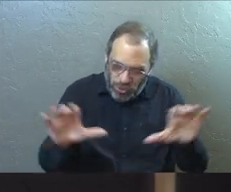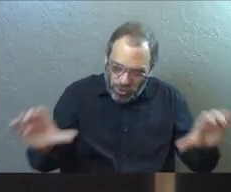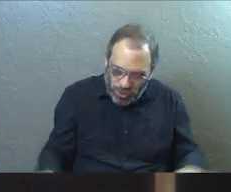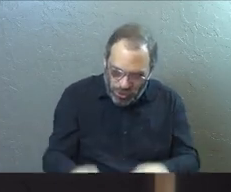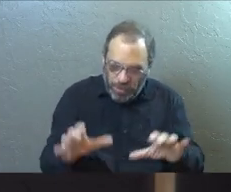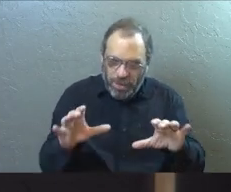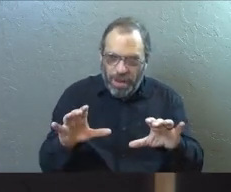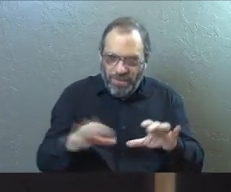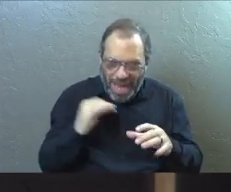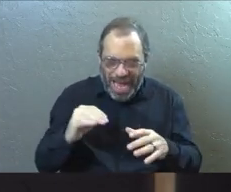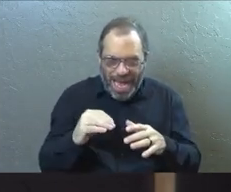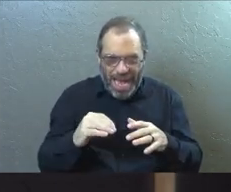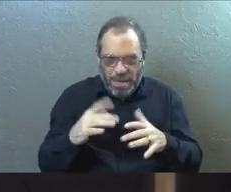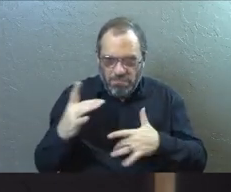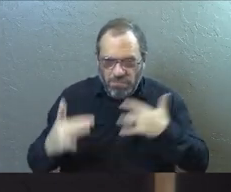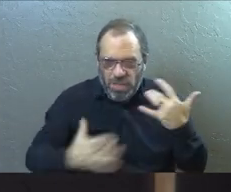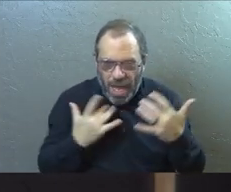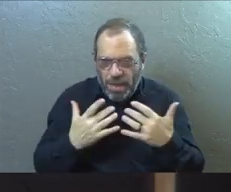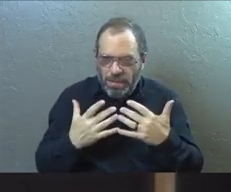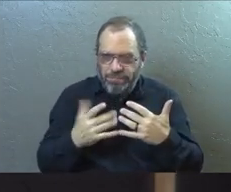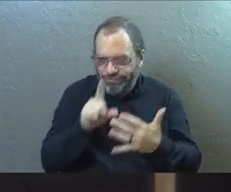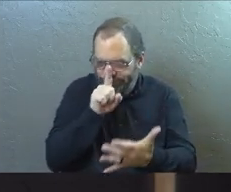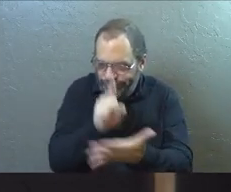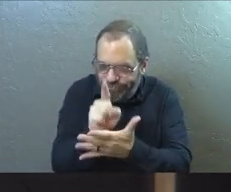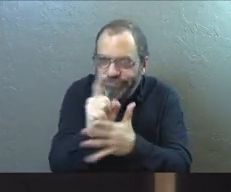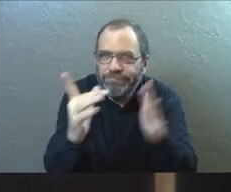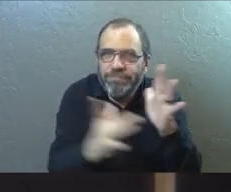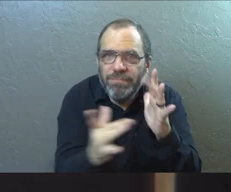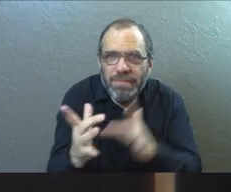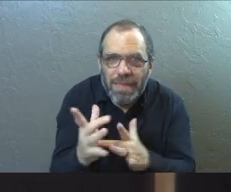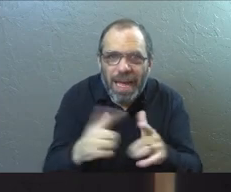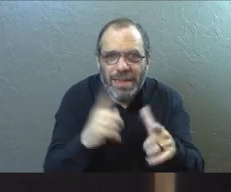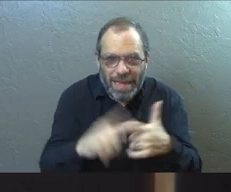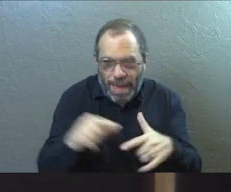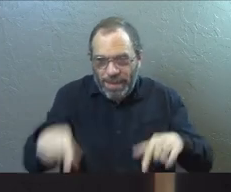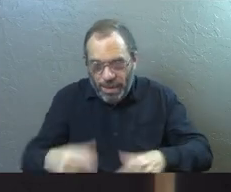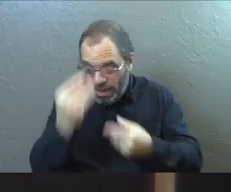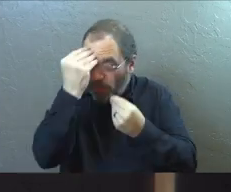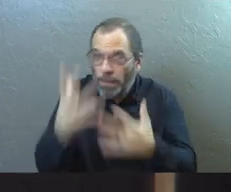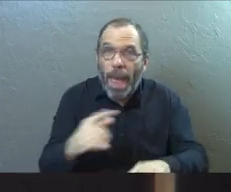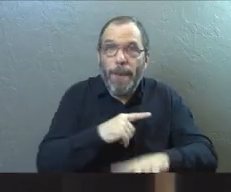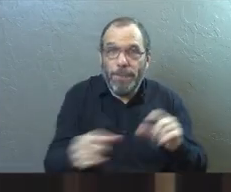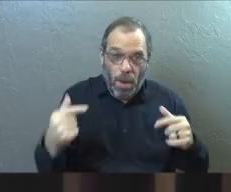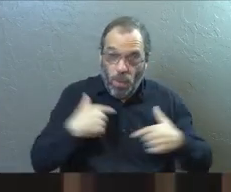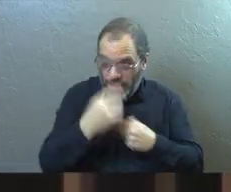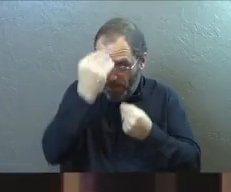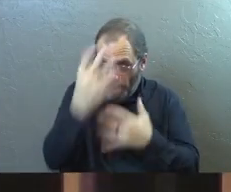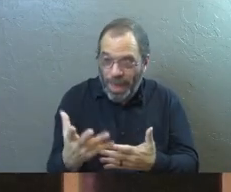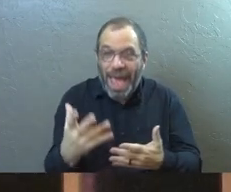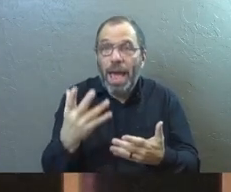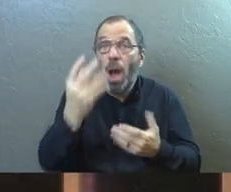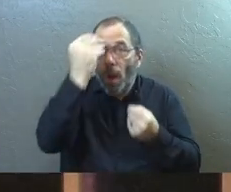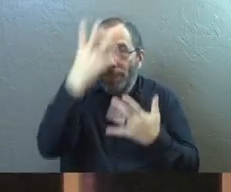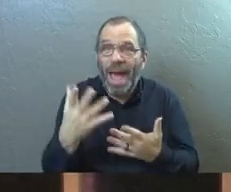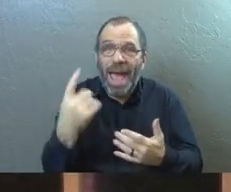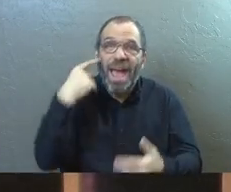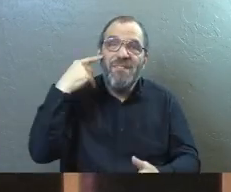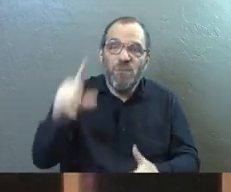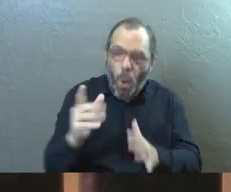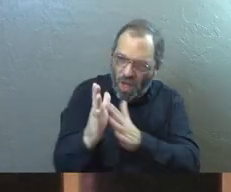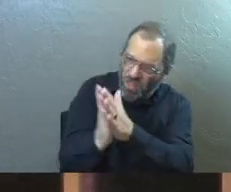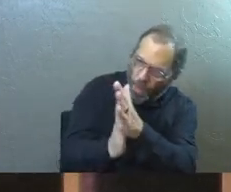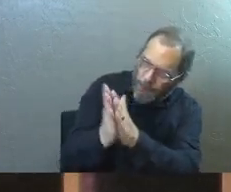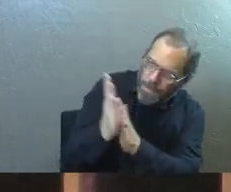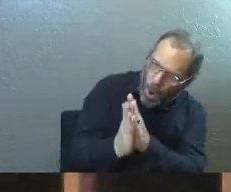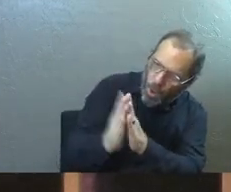find myself more and more stirred up in my affection and love for him, I'm over here and I'm obeying. But when I'm obeying, I need to obey for the